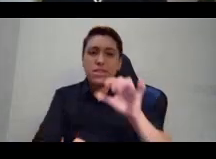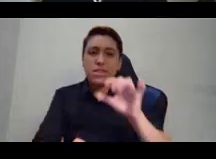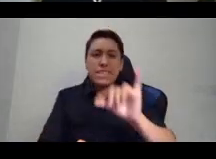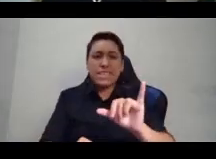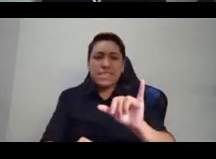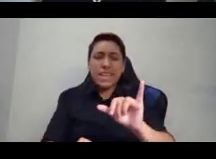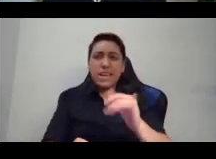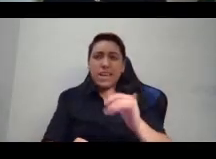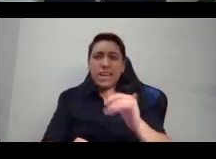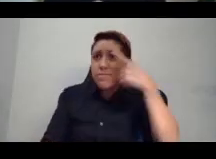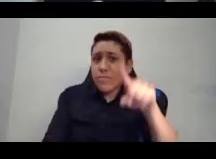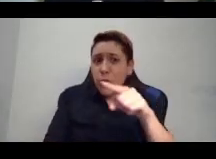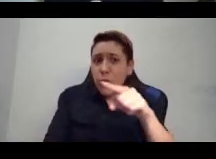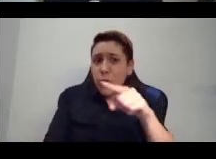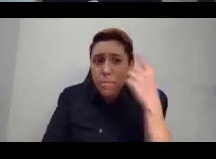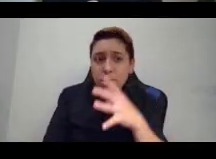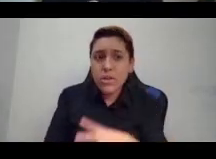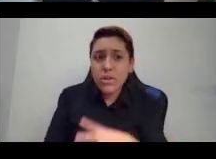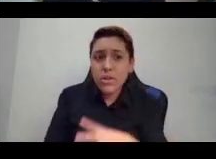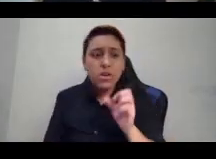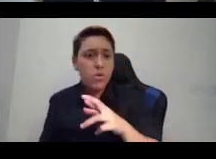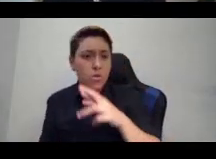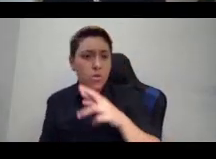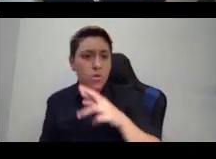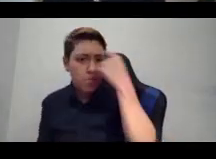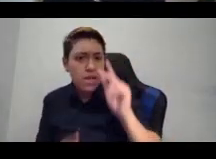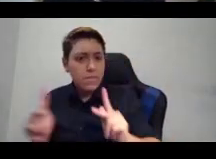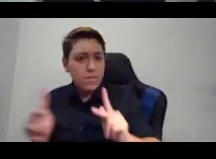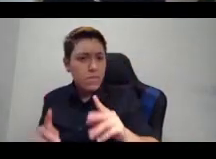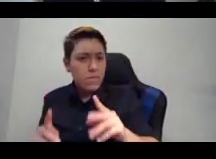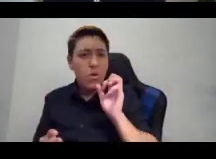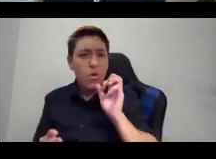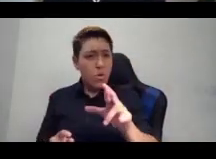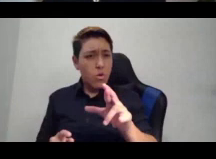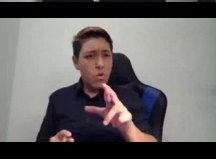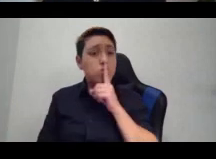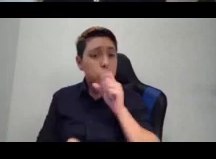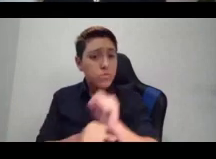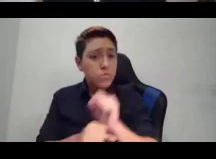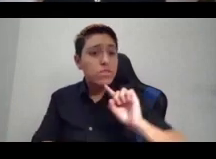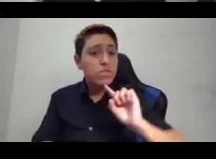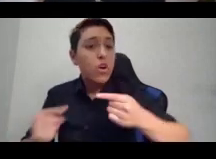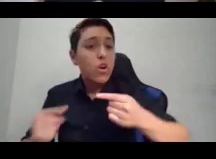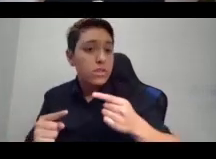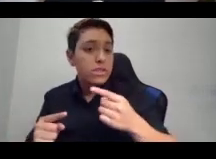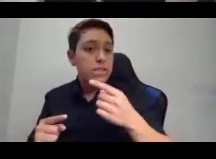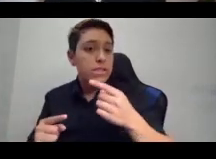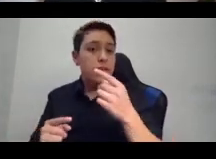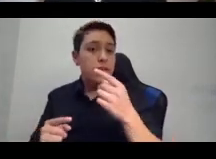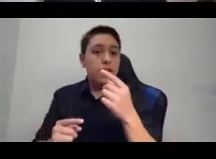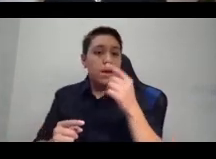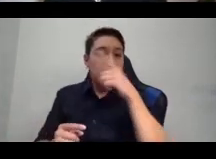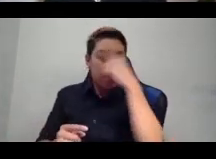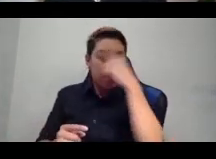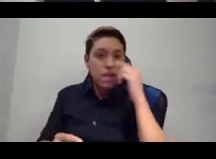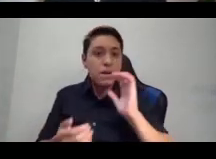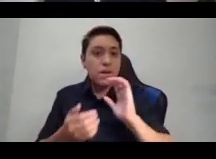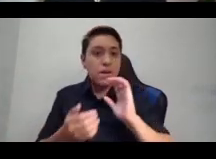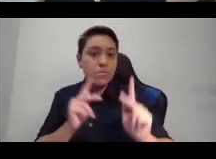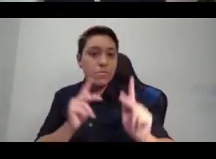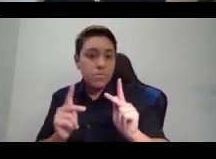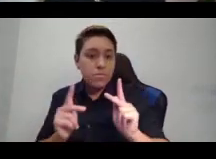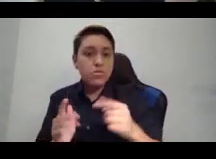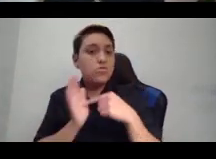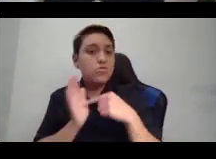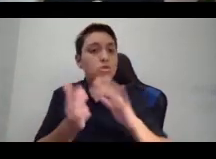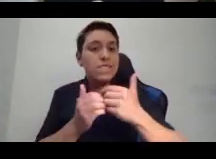it harmful? Is it actually one of the ways that our people have been exploited and oppressed? Toni K. Bambara